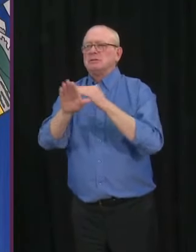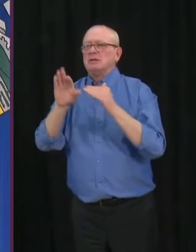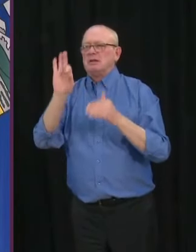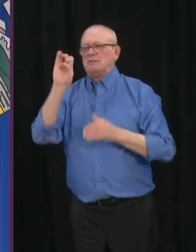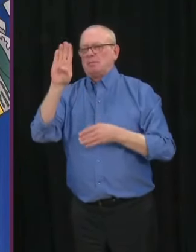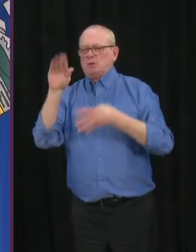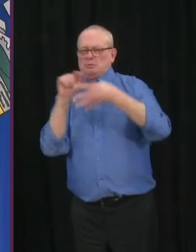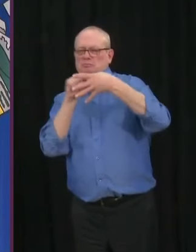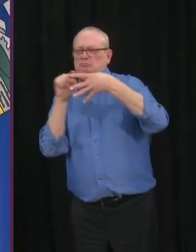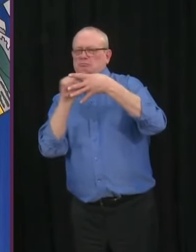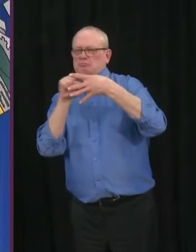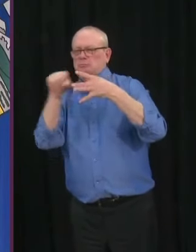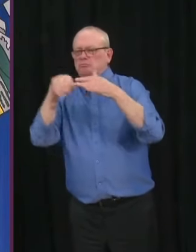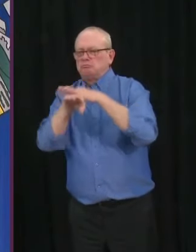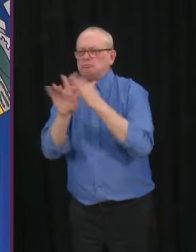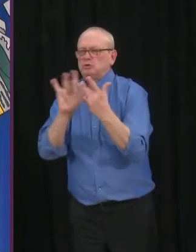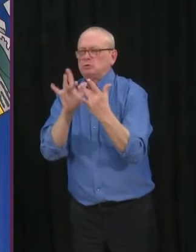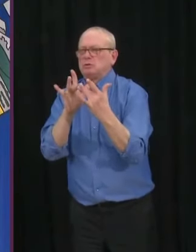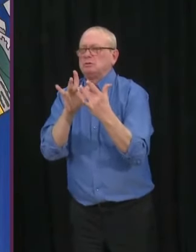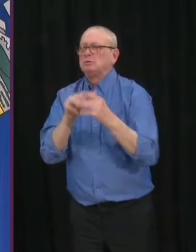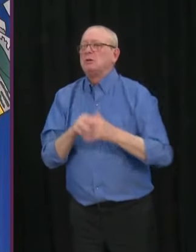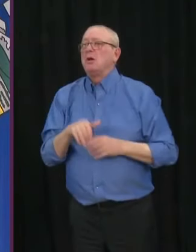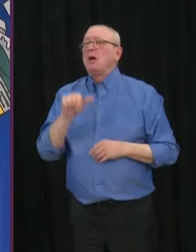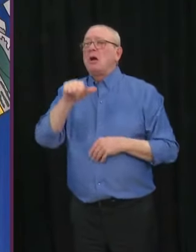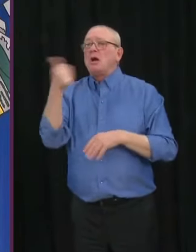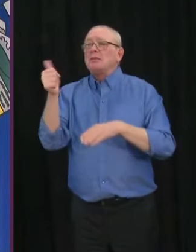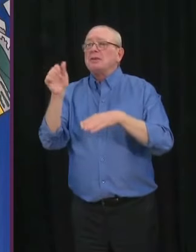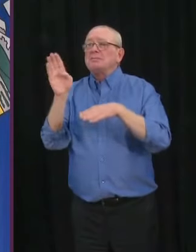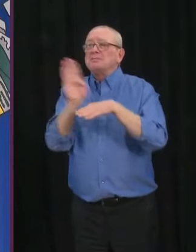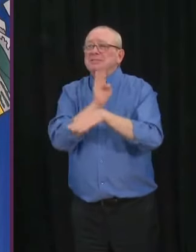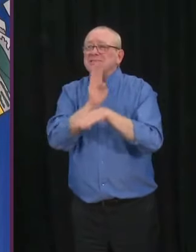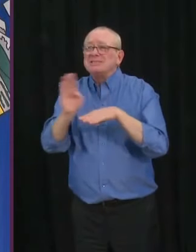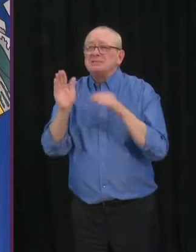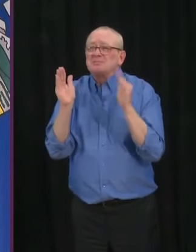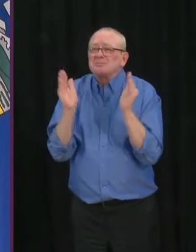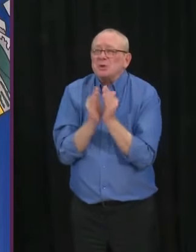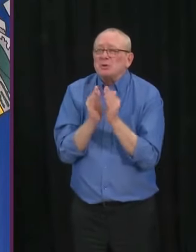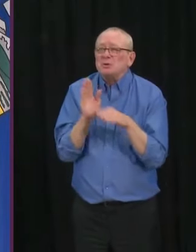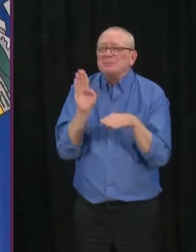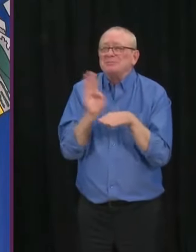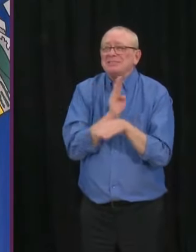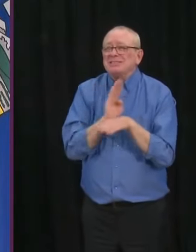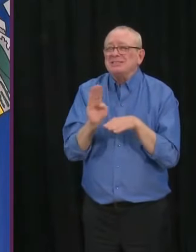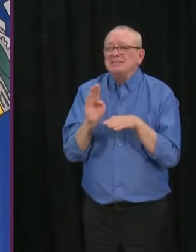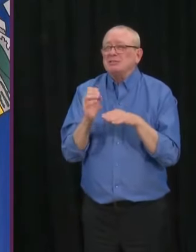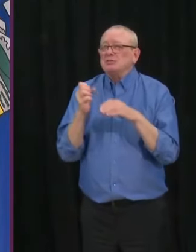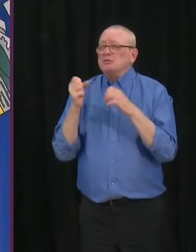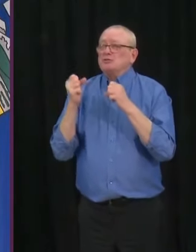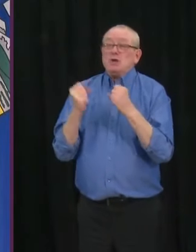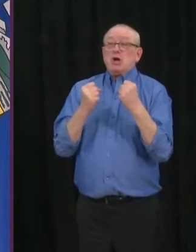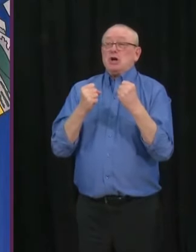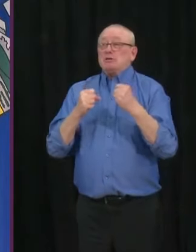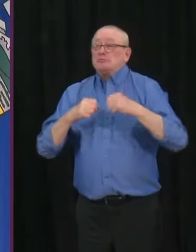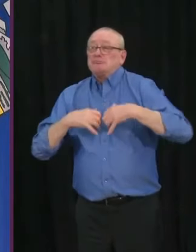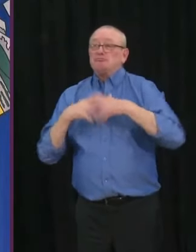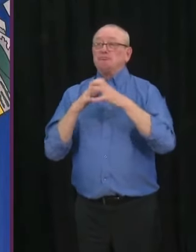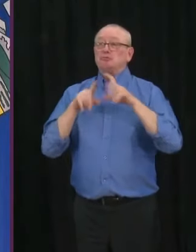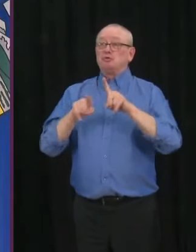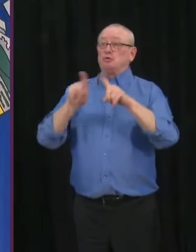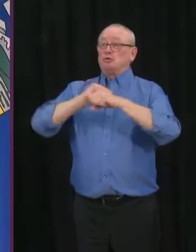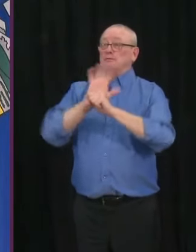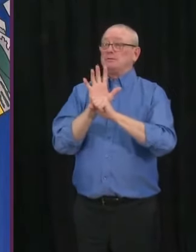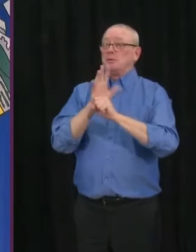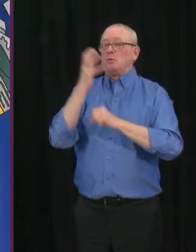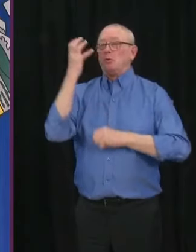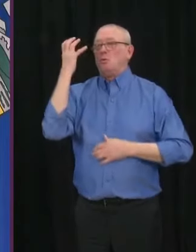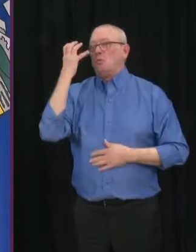started up in the middle of the pandemic, we want to thank you for being just Albertan like that. Nothing says Alberta like a small business owner starting up in